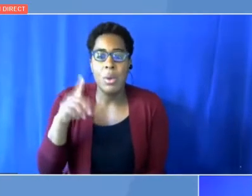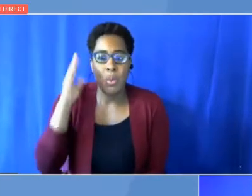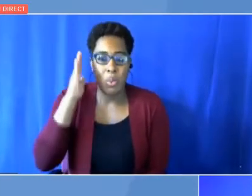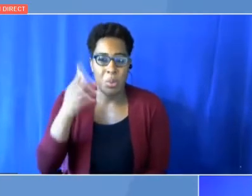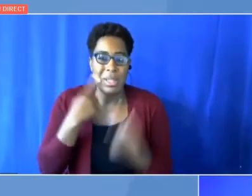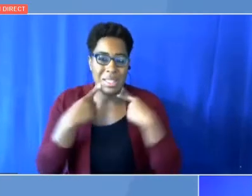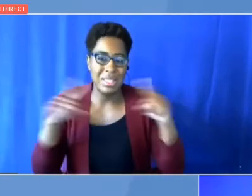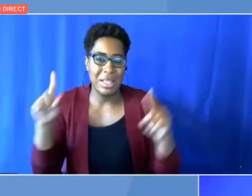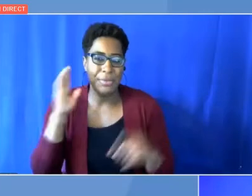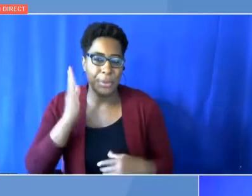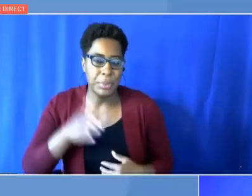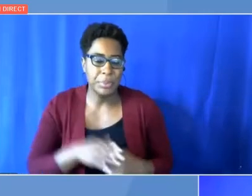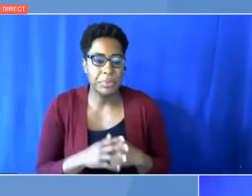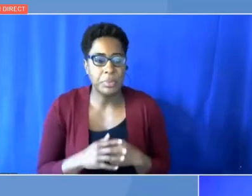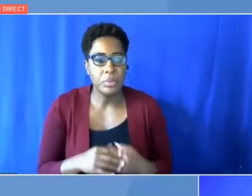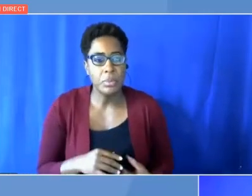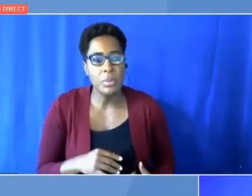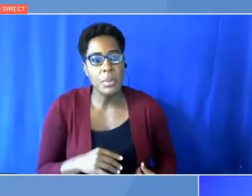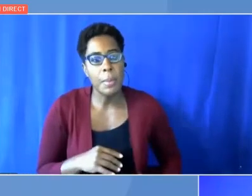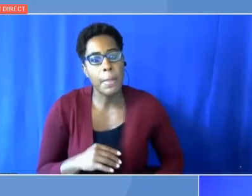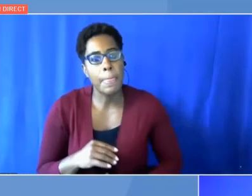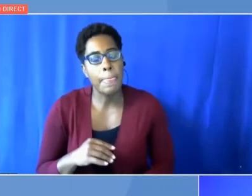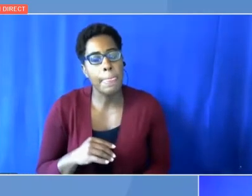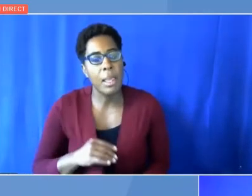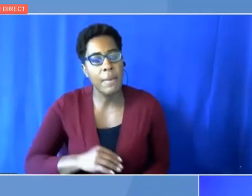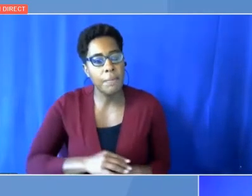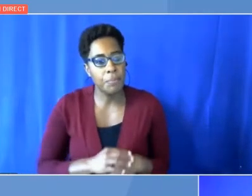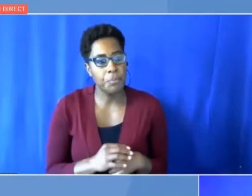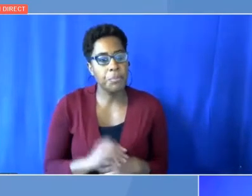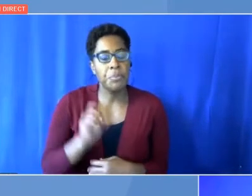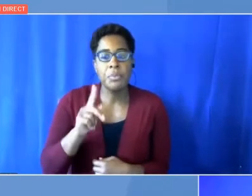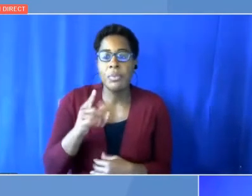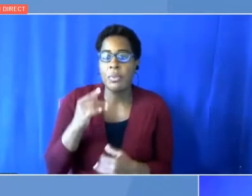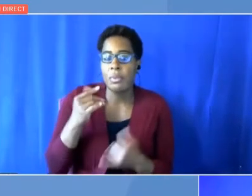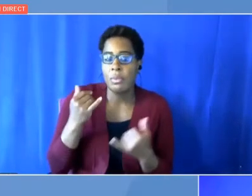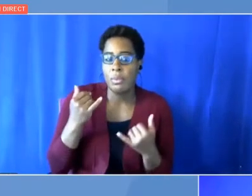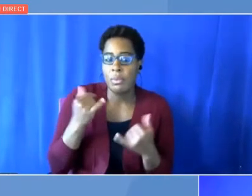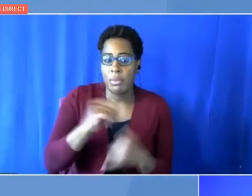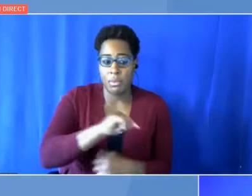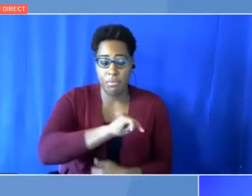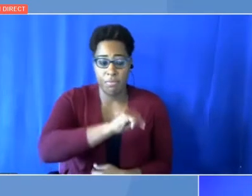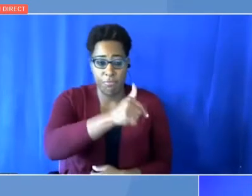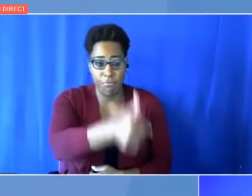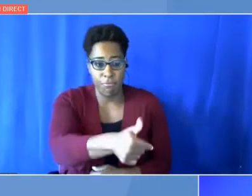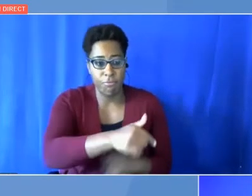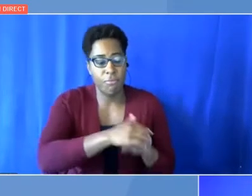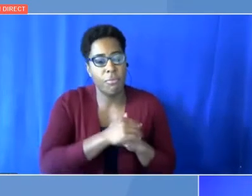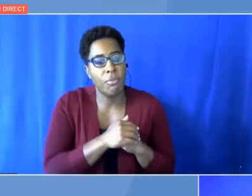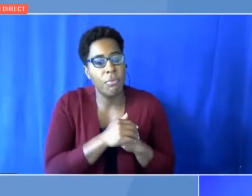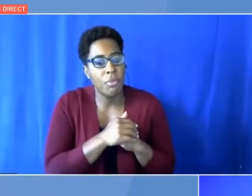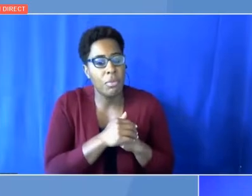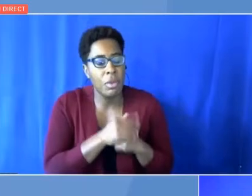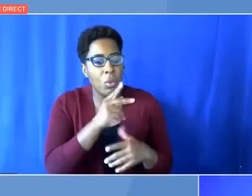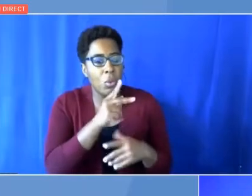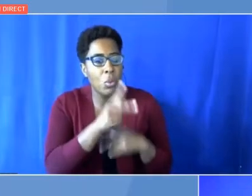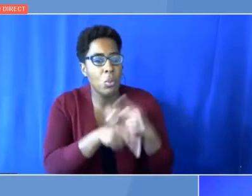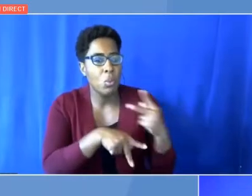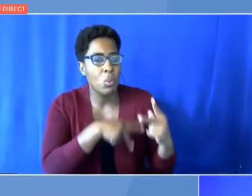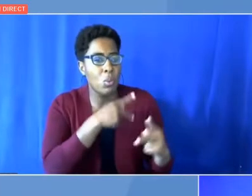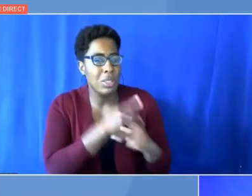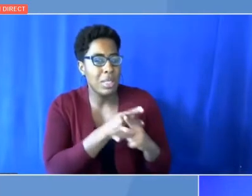much. Fatih, let's conclude with that question from you. What are you looking, what kind of action can we get out of COP